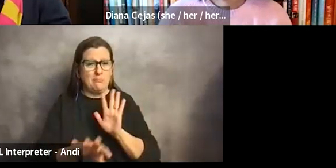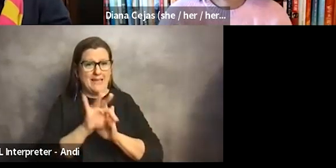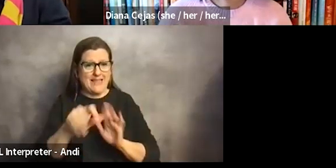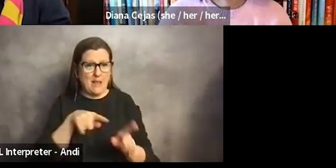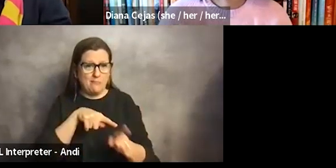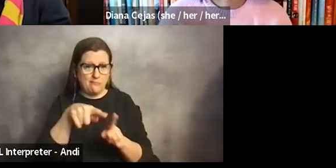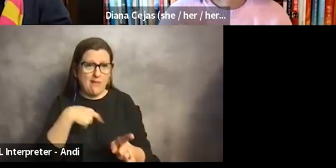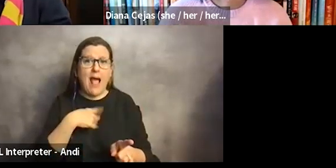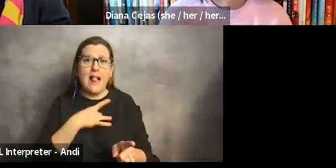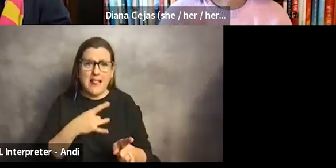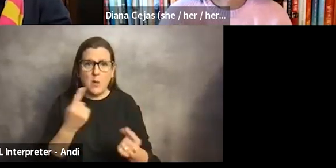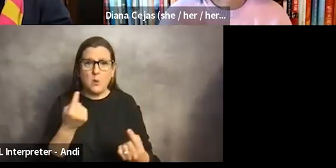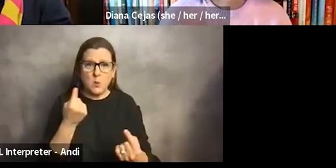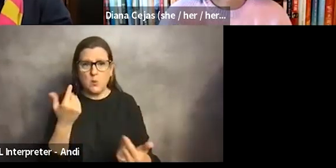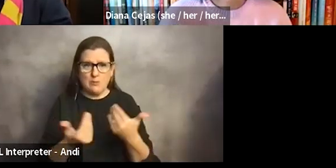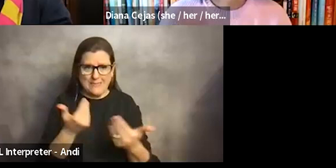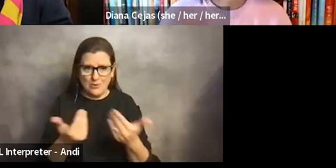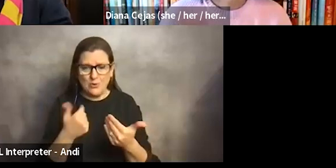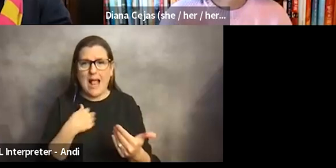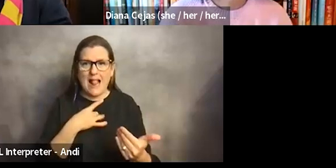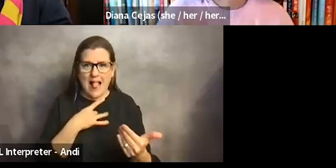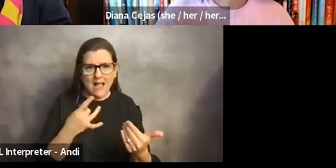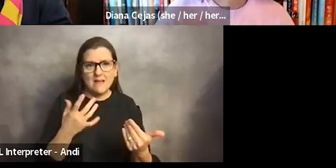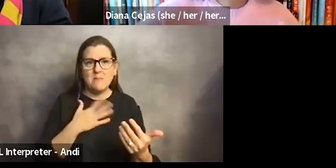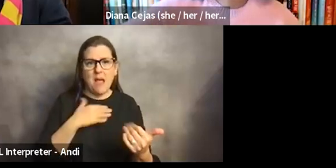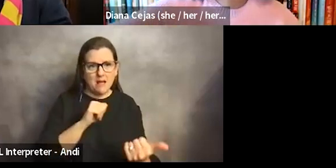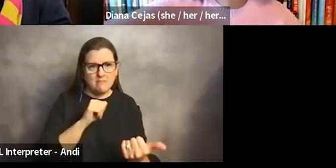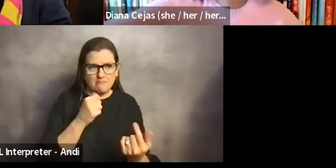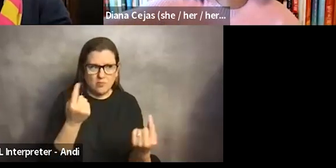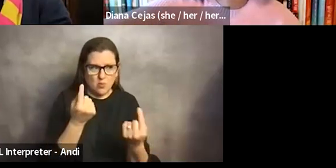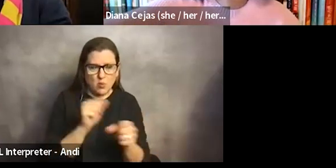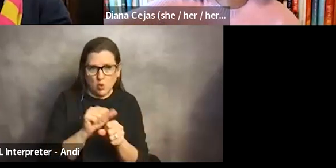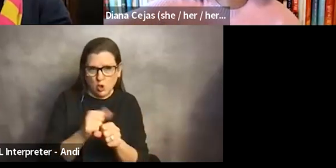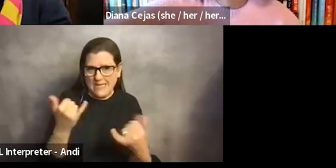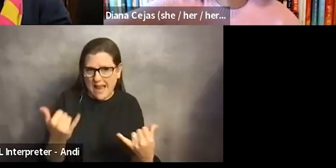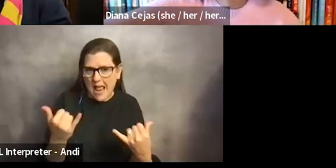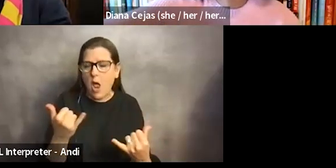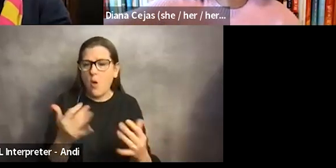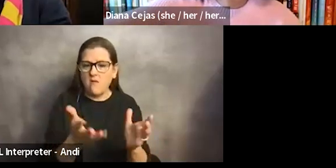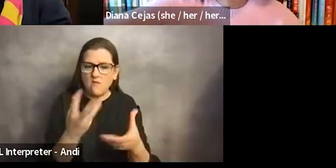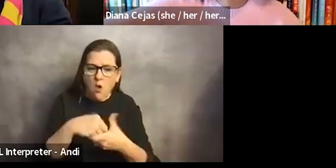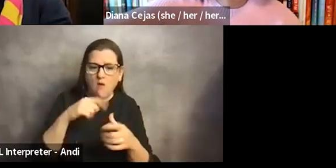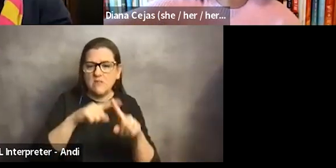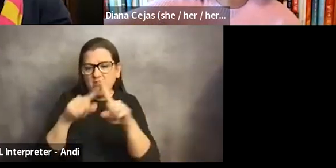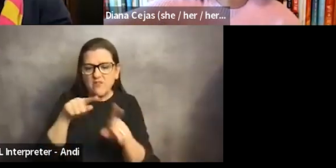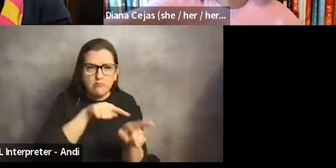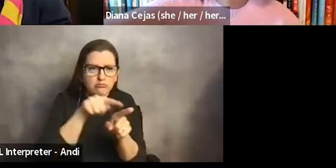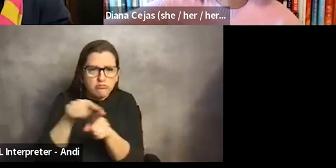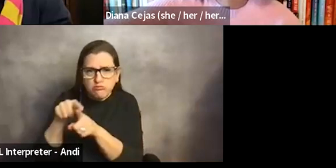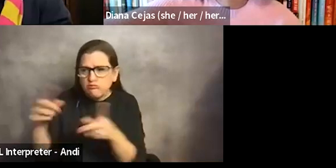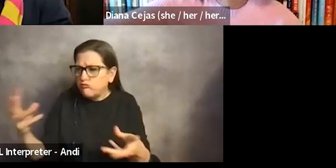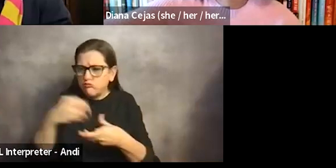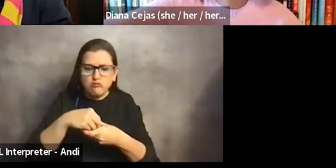I like doing procedures. I like the multidisciplinary nature of what I do. Um, and, um, I chose it in part because of that.